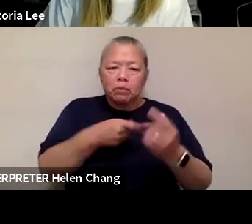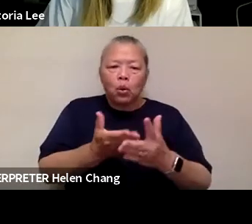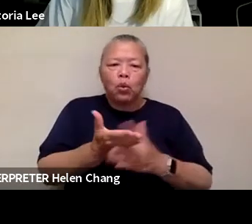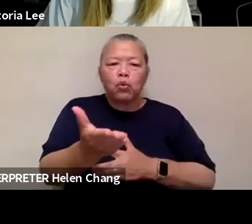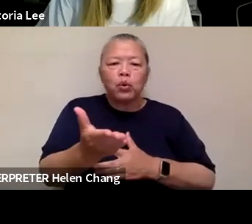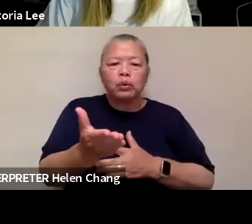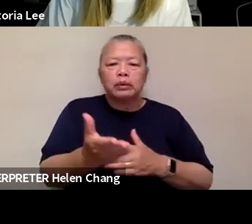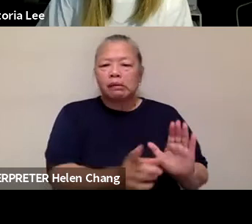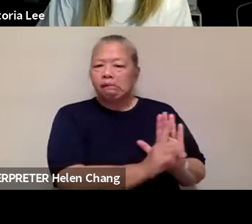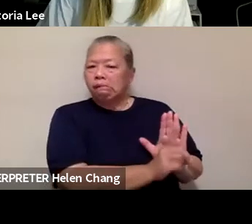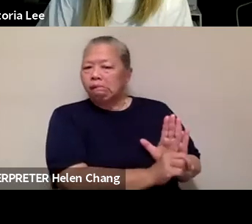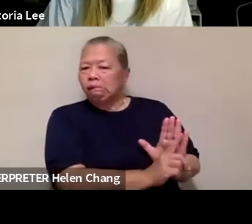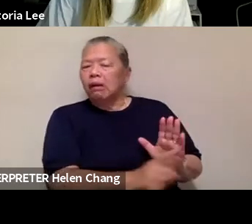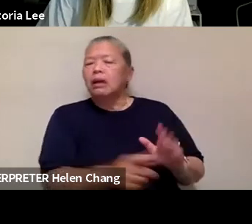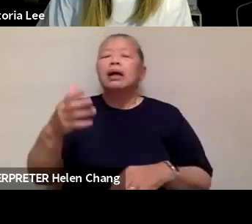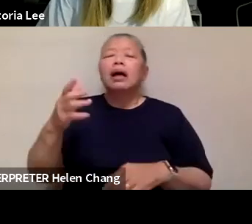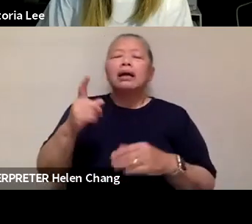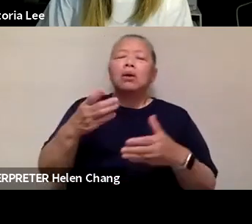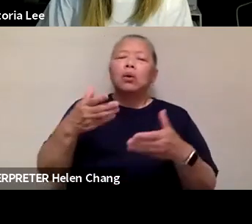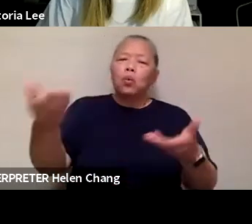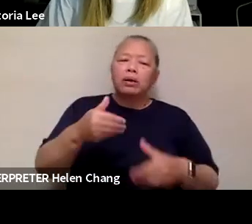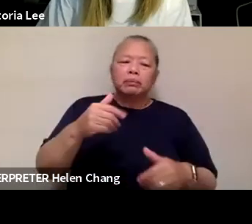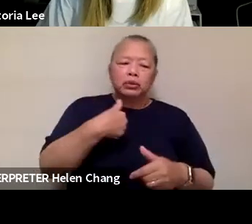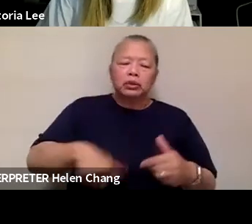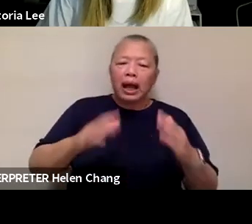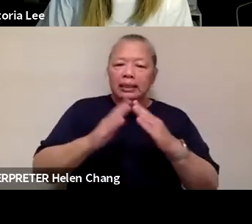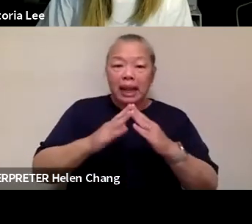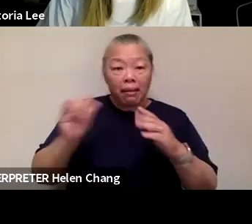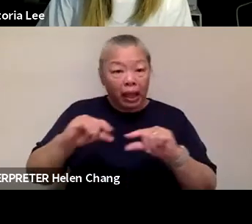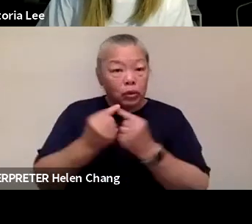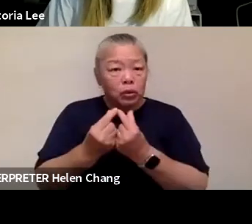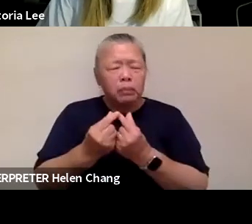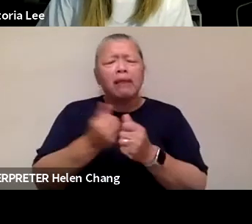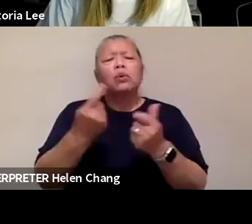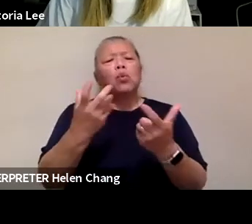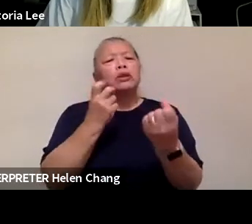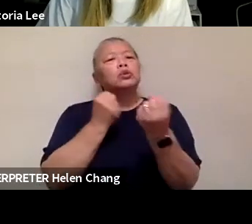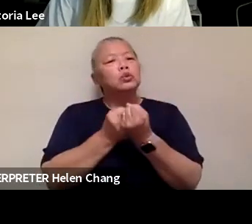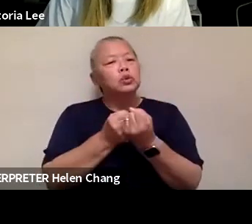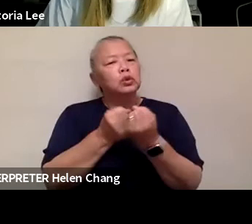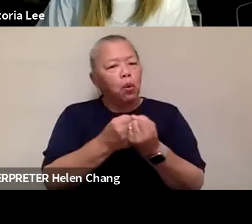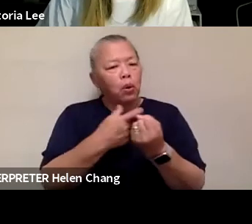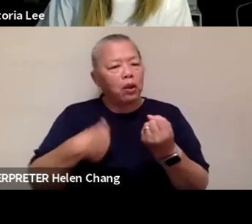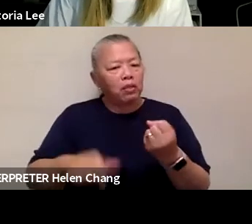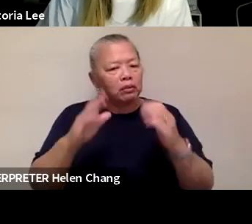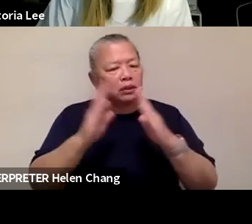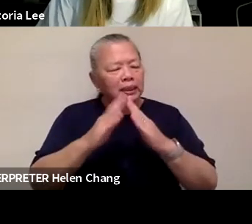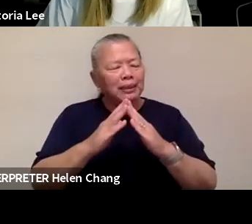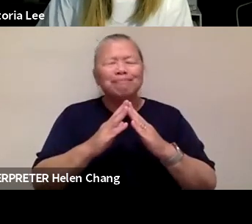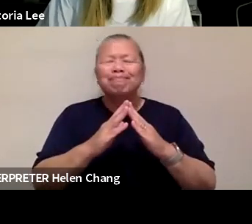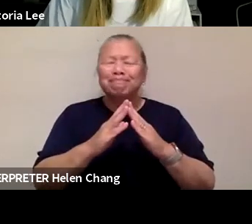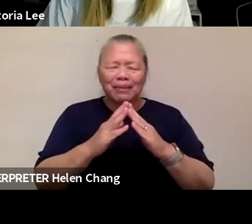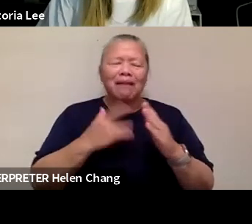these Vic and, and welcome to Chinatown, all these people that are wanting to support. I have no doubt about the future of Chinatown. And more